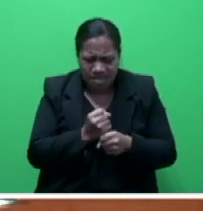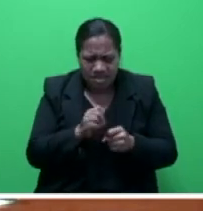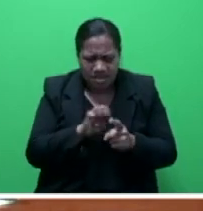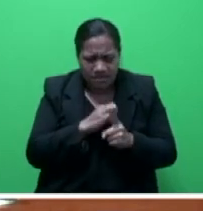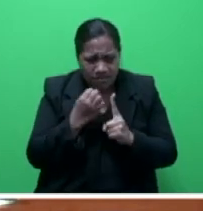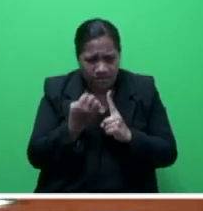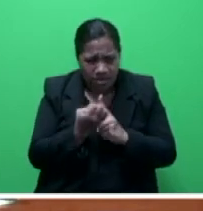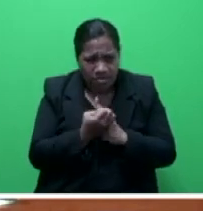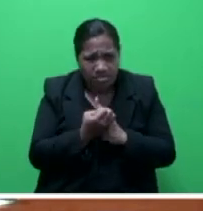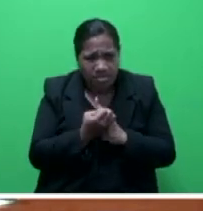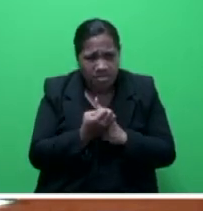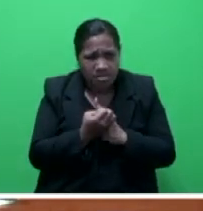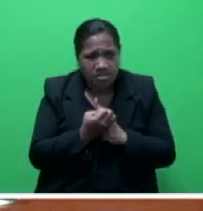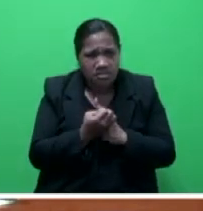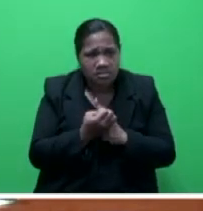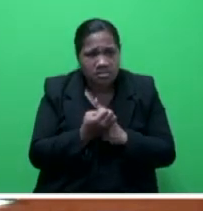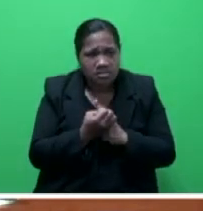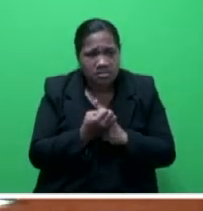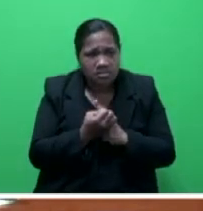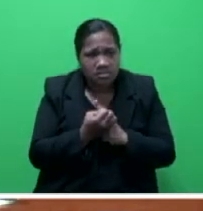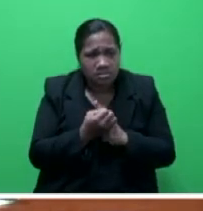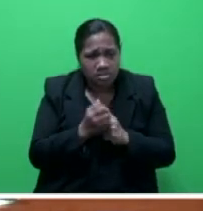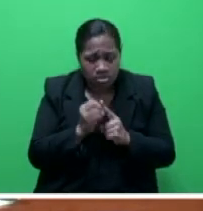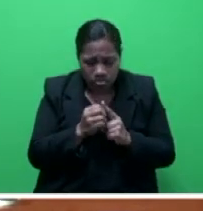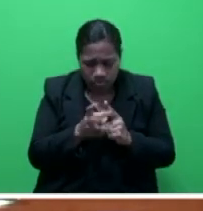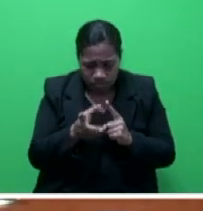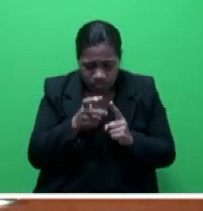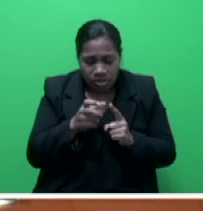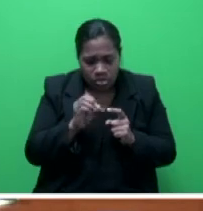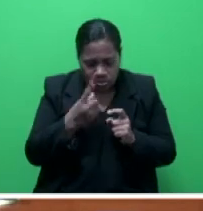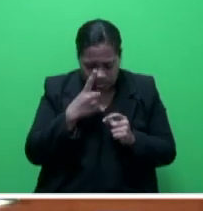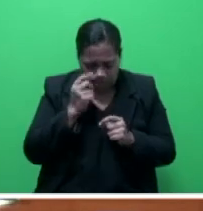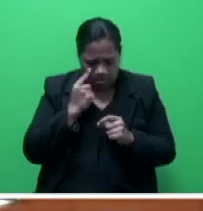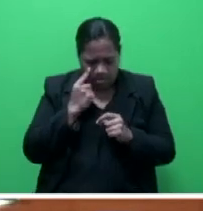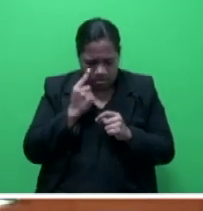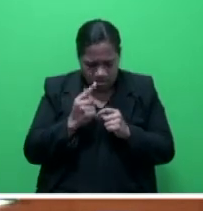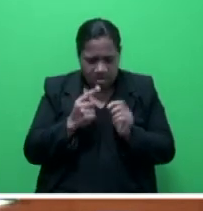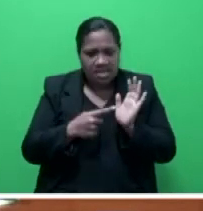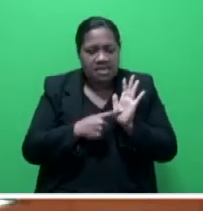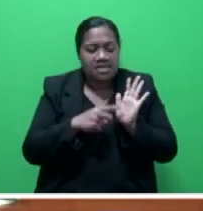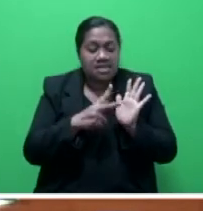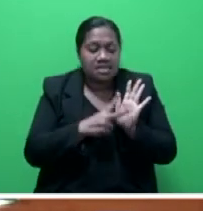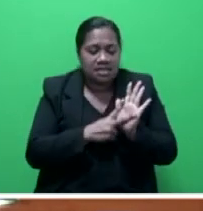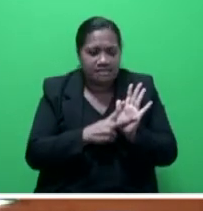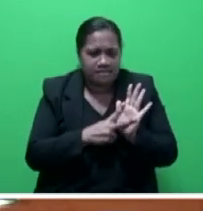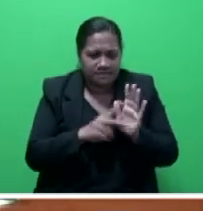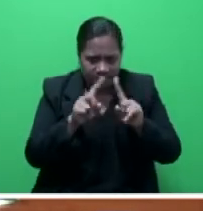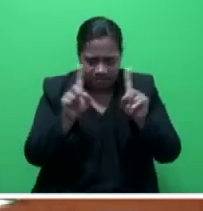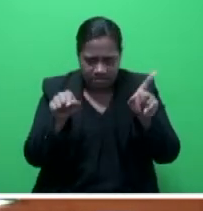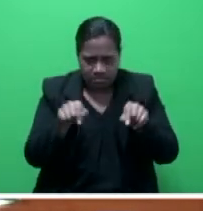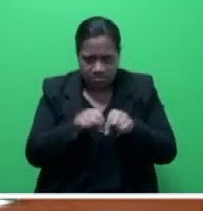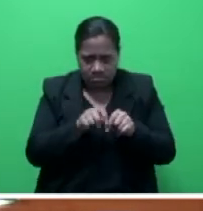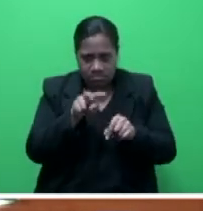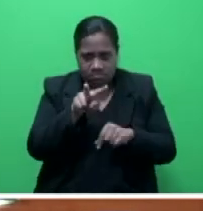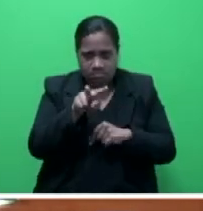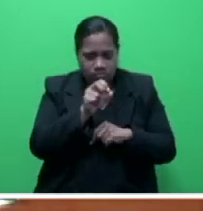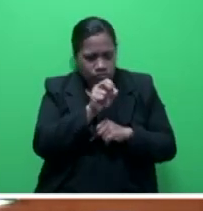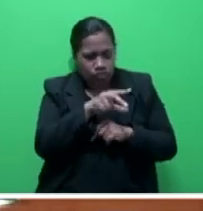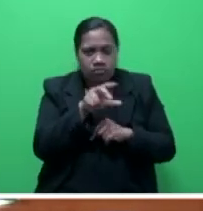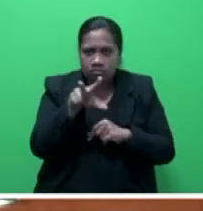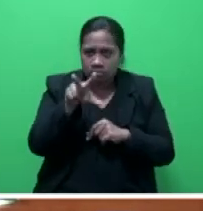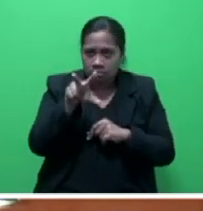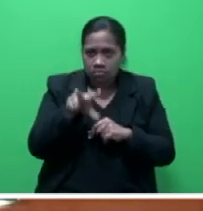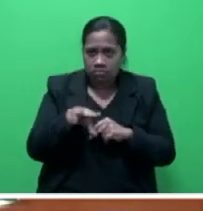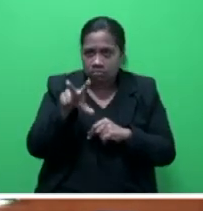and capturing it in a digitized format so that you're able to portray it visually on a TV screen. There's always a lot of data that is hidden away in